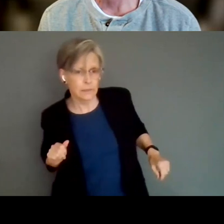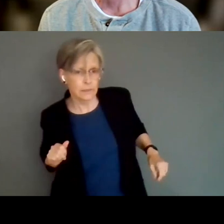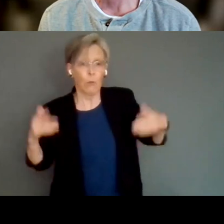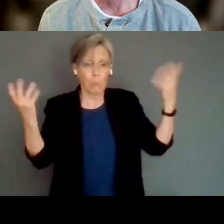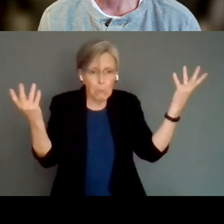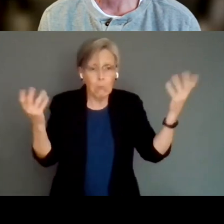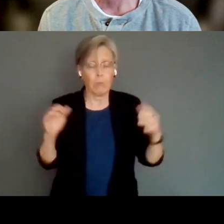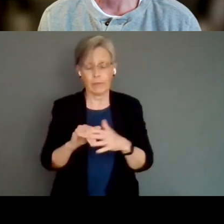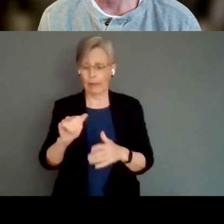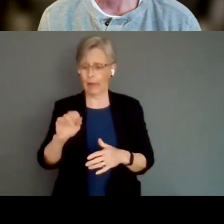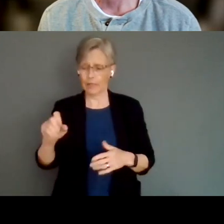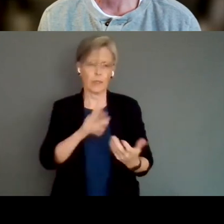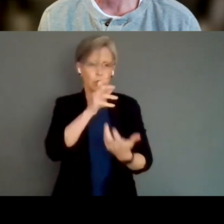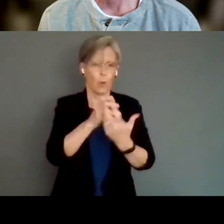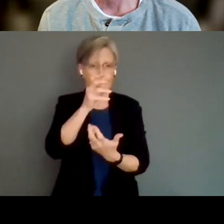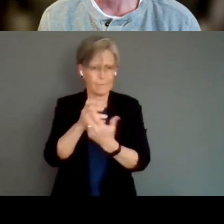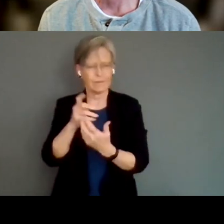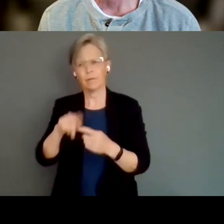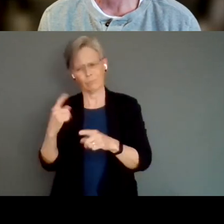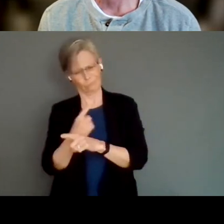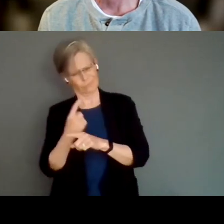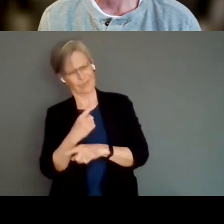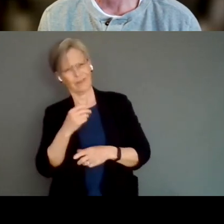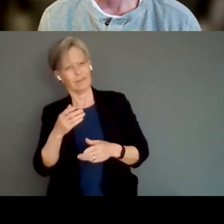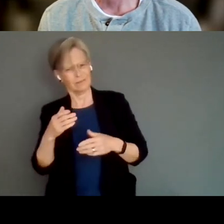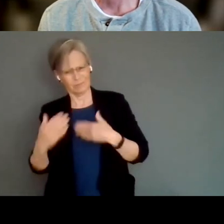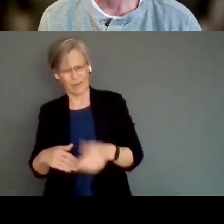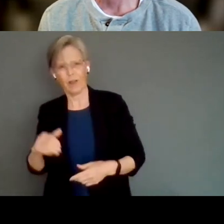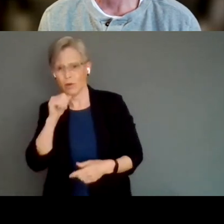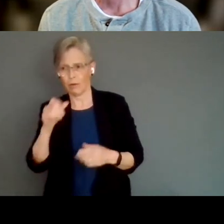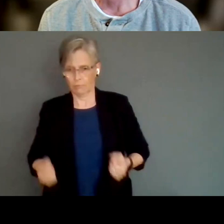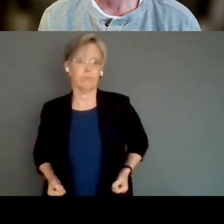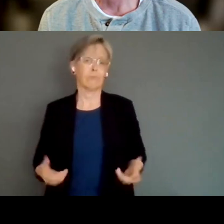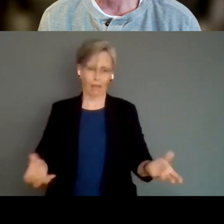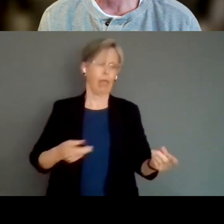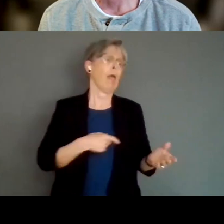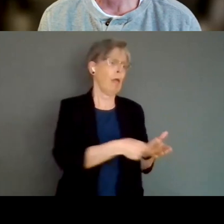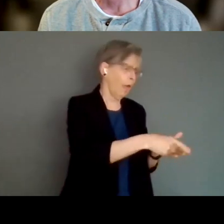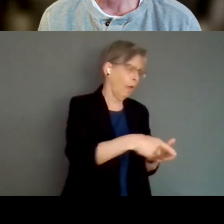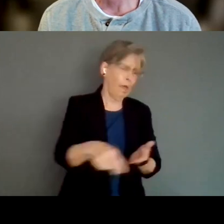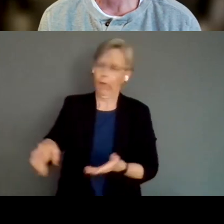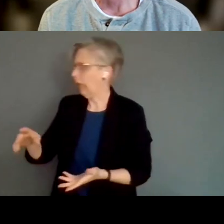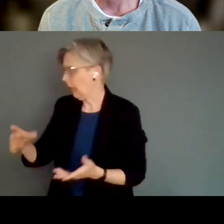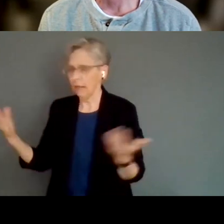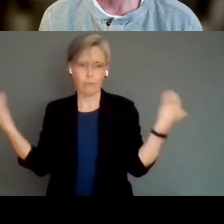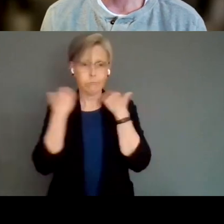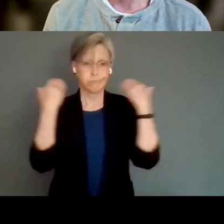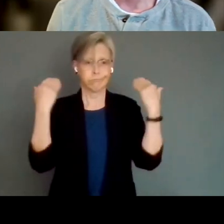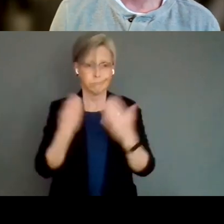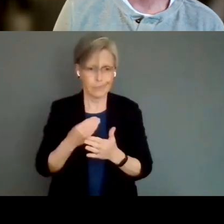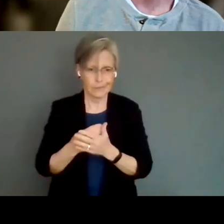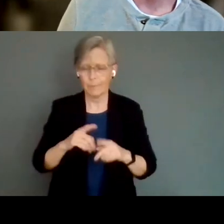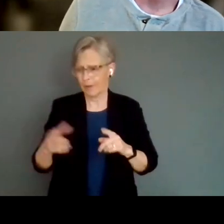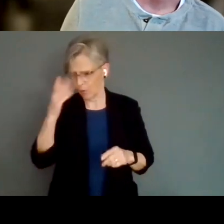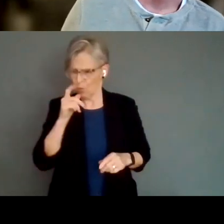access and accommodation in ways that are ethical and appropriate and not going to bankrupt us all is to do it through relationship development. Just know who your